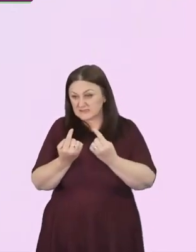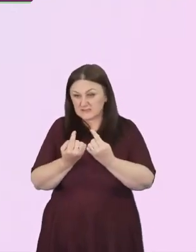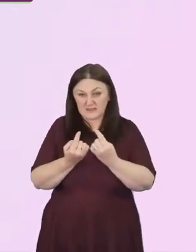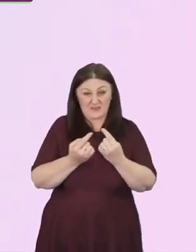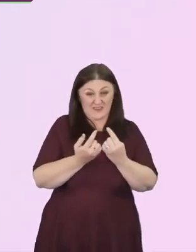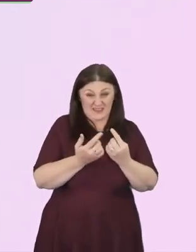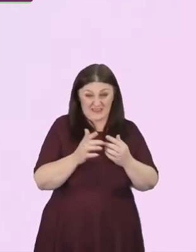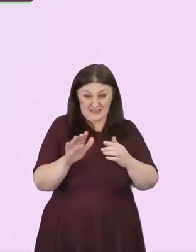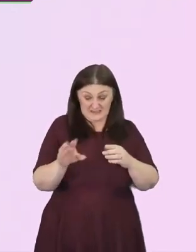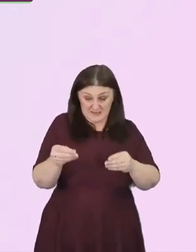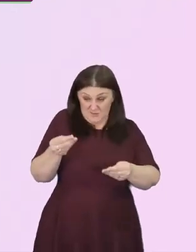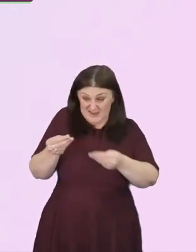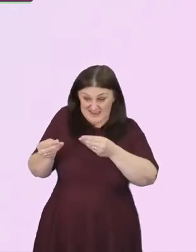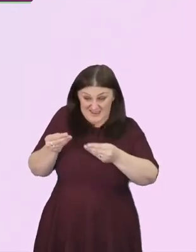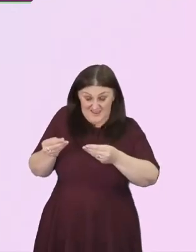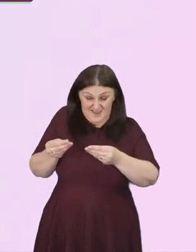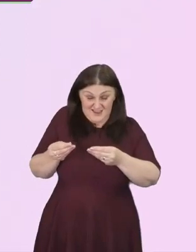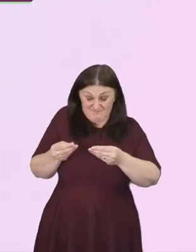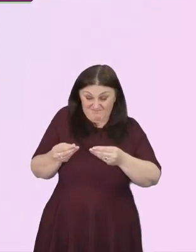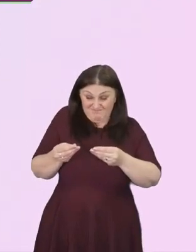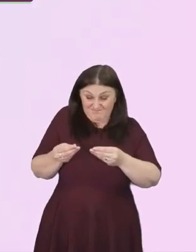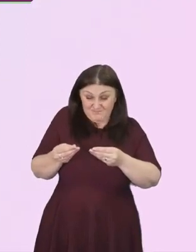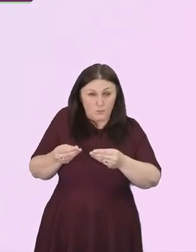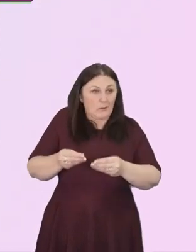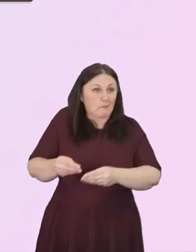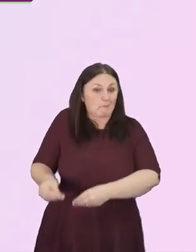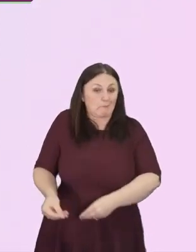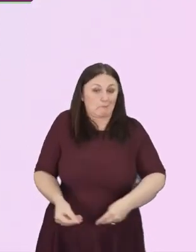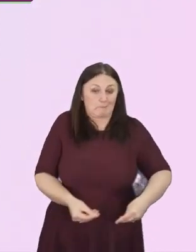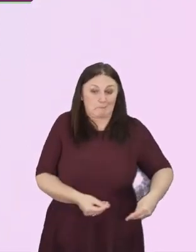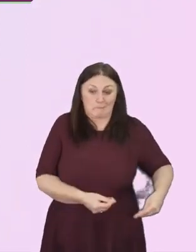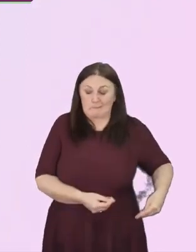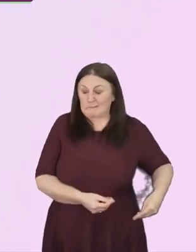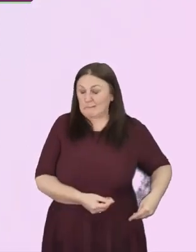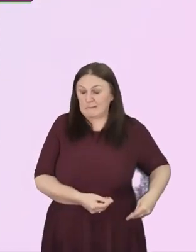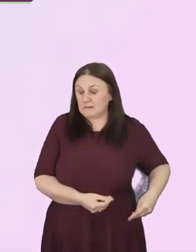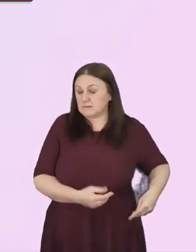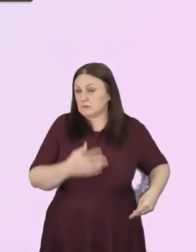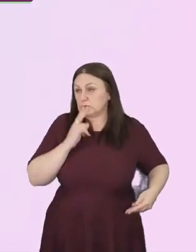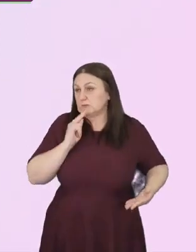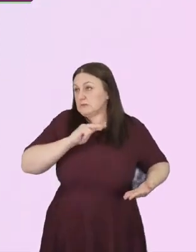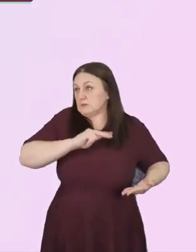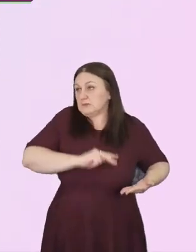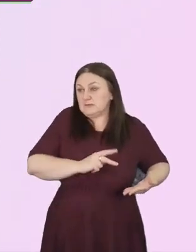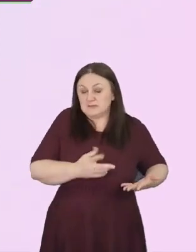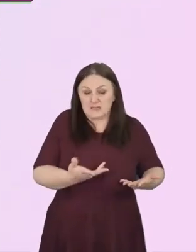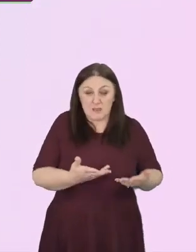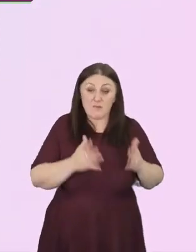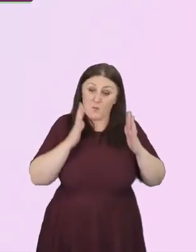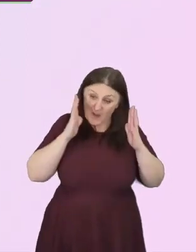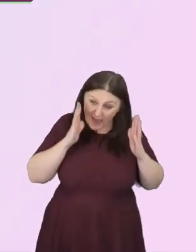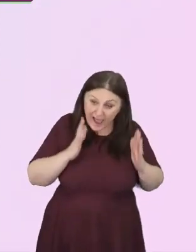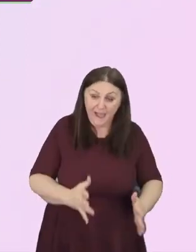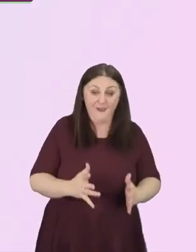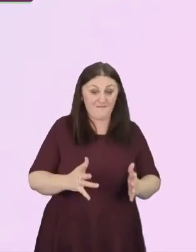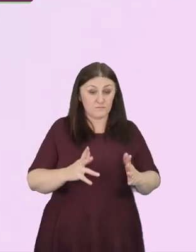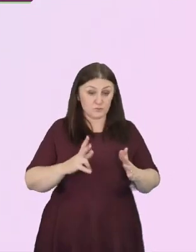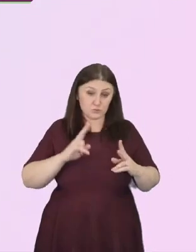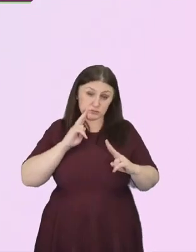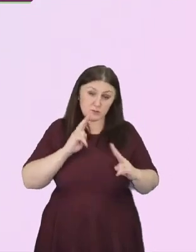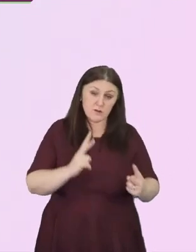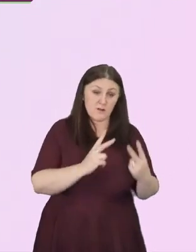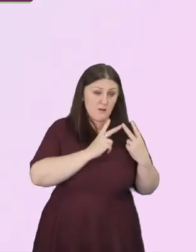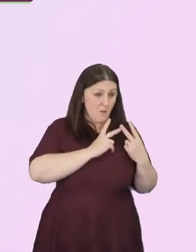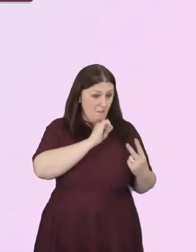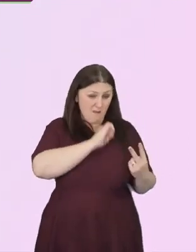But instead, we do need to allow truth to shine a searching light into our history and how